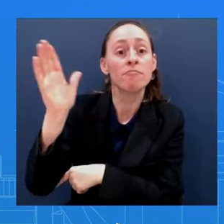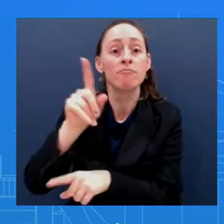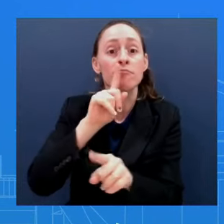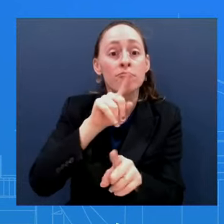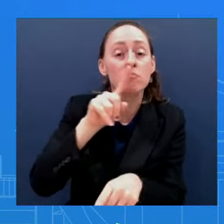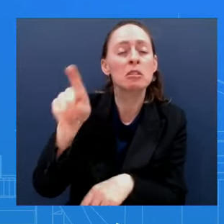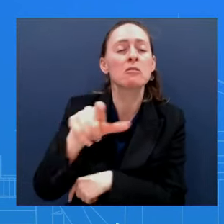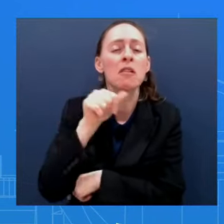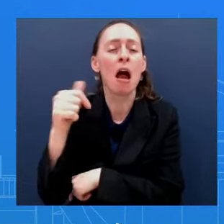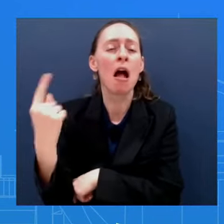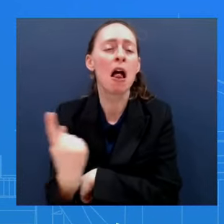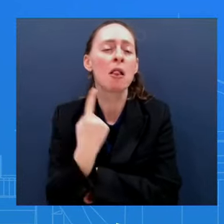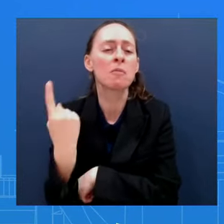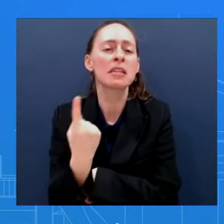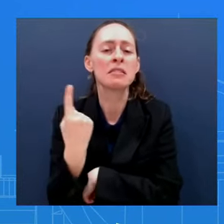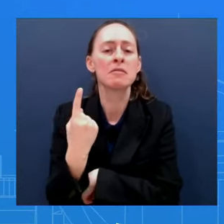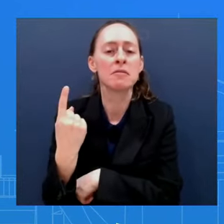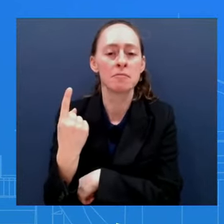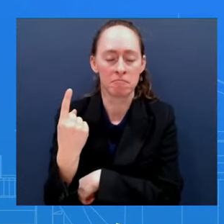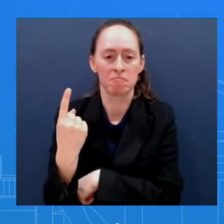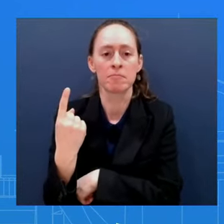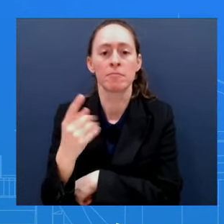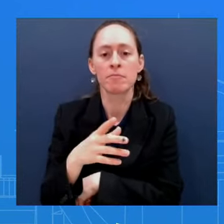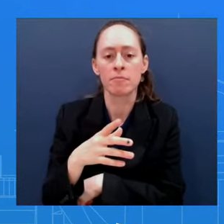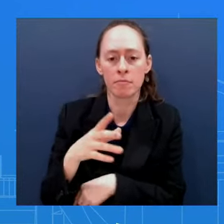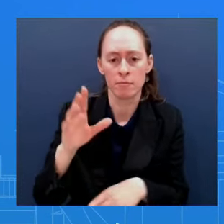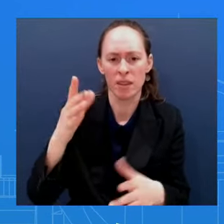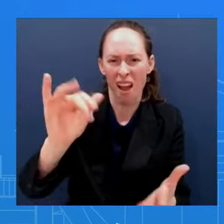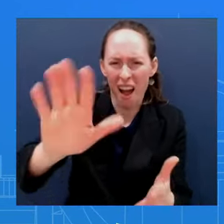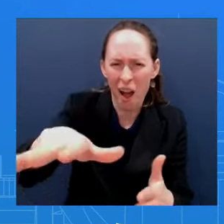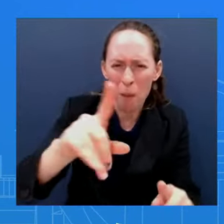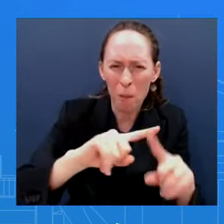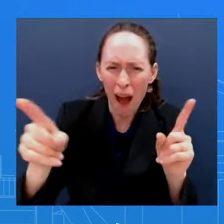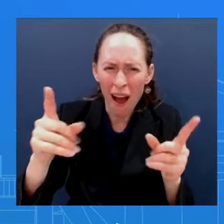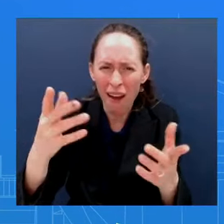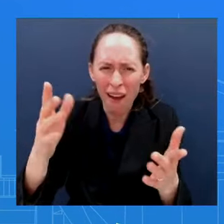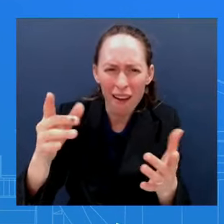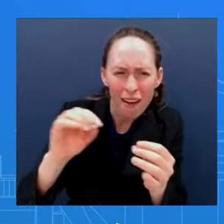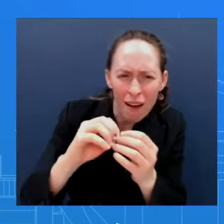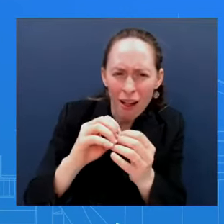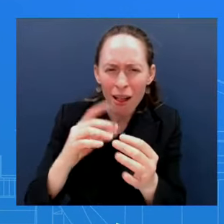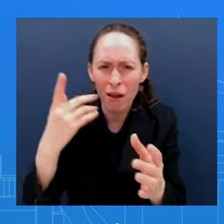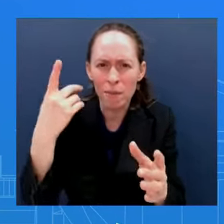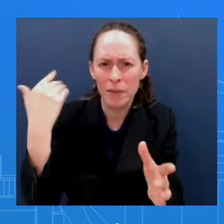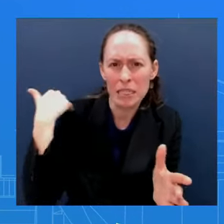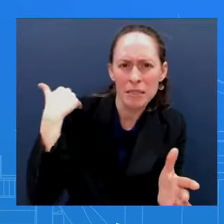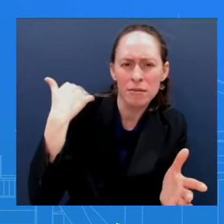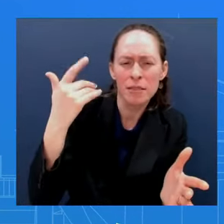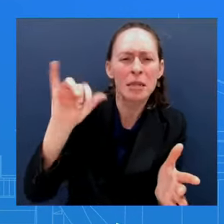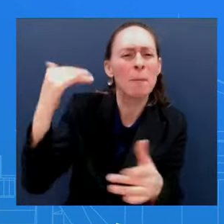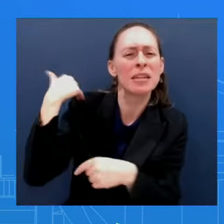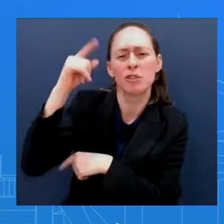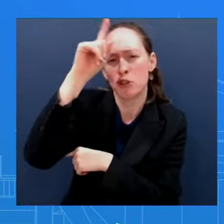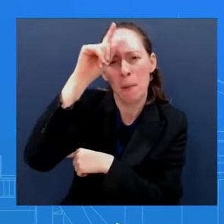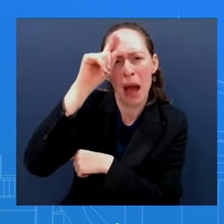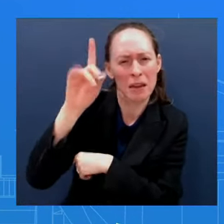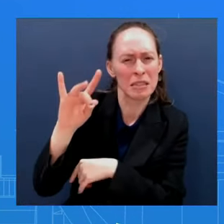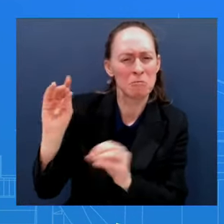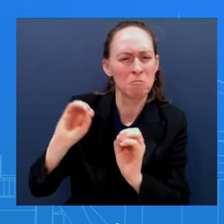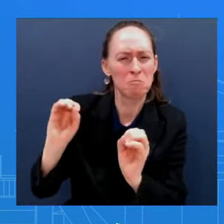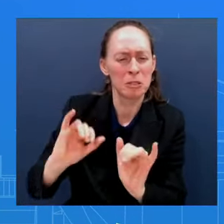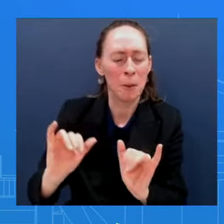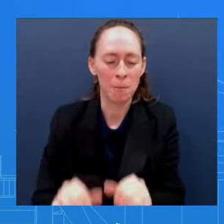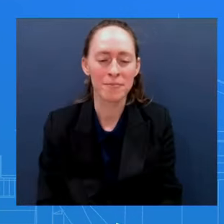quick Because you mentioned that on Friday The German Chancellor gave a press conference across the street in Lafayette Park It seems the White House here is the roadblock Look,